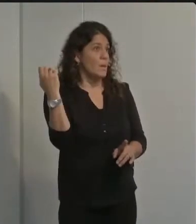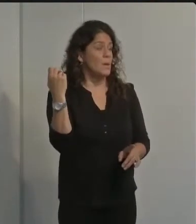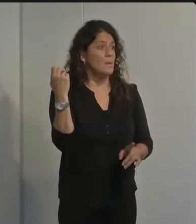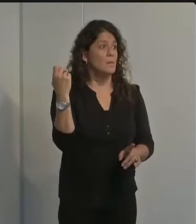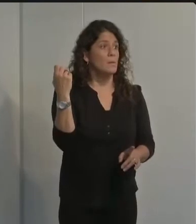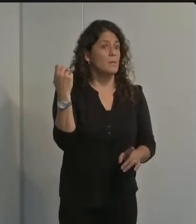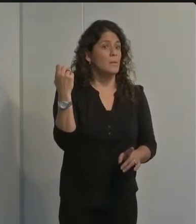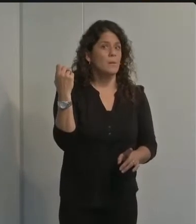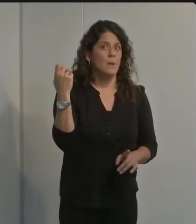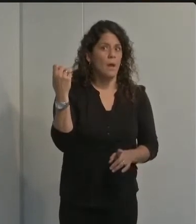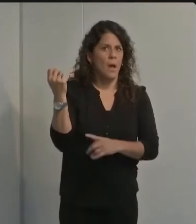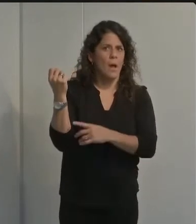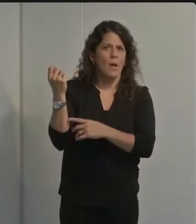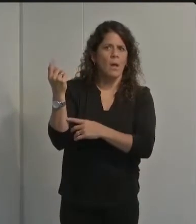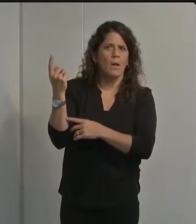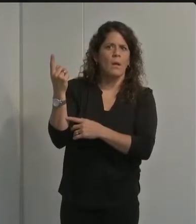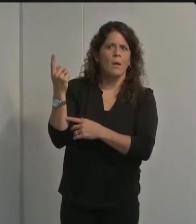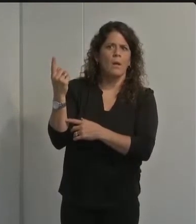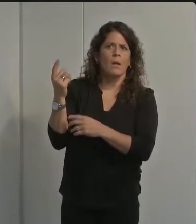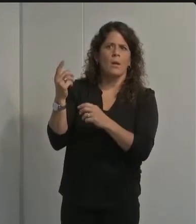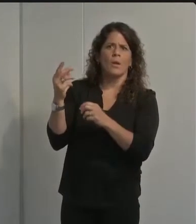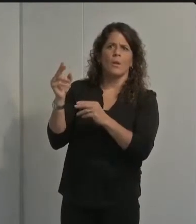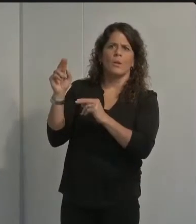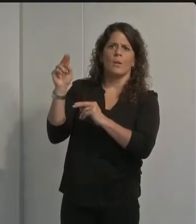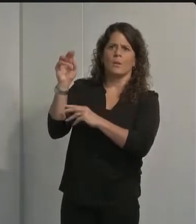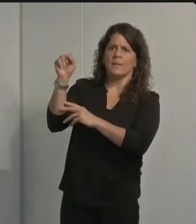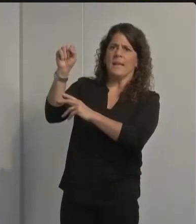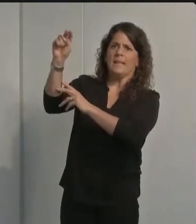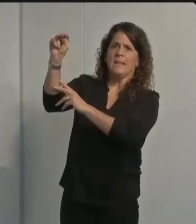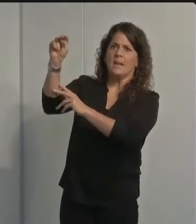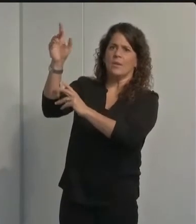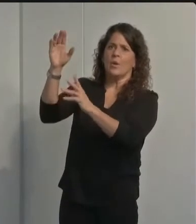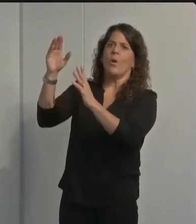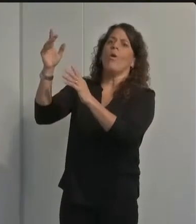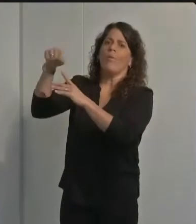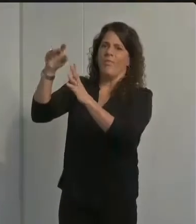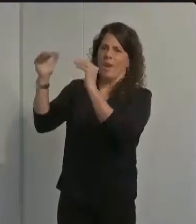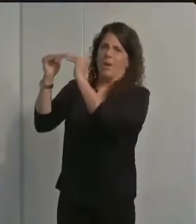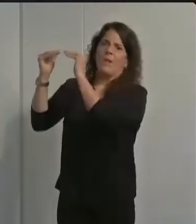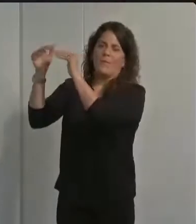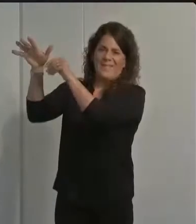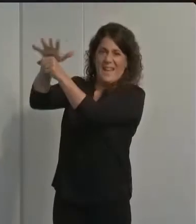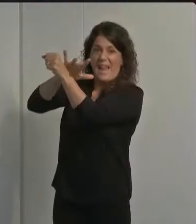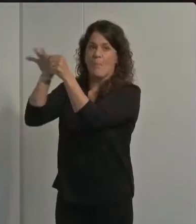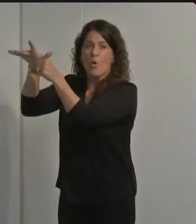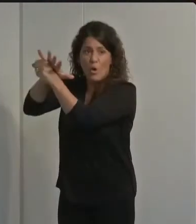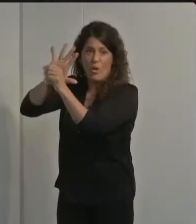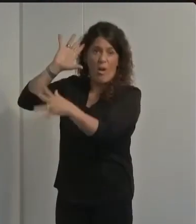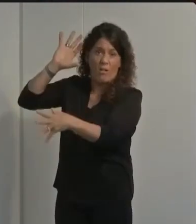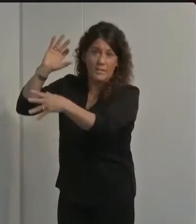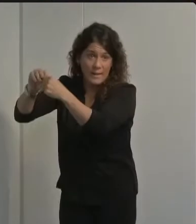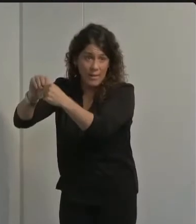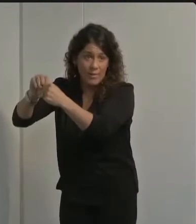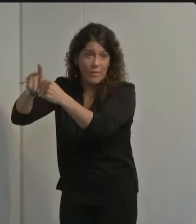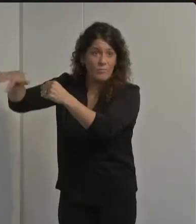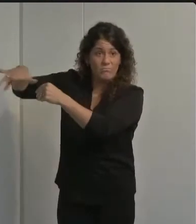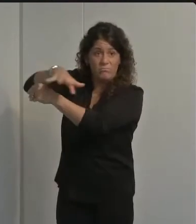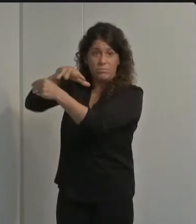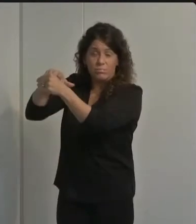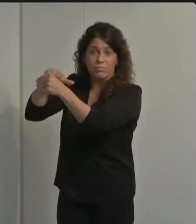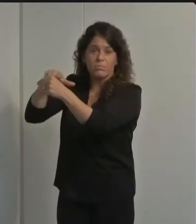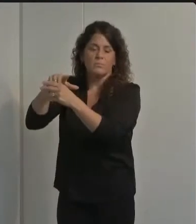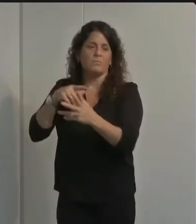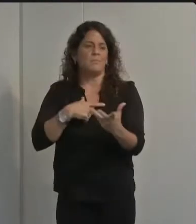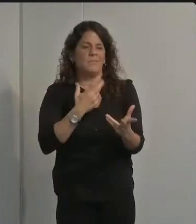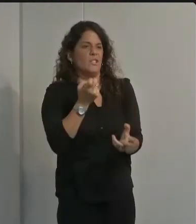since 11 of those um equity neighborhoods are in that city um certainly possible without looking at the data it's hard to give you a specific answer